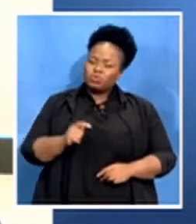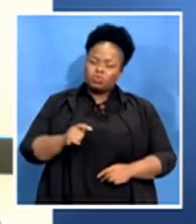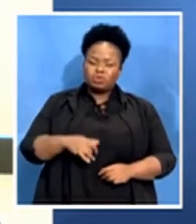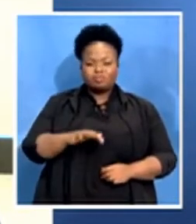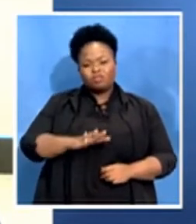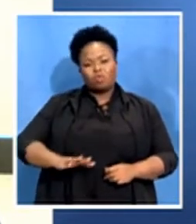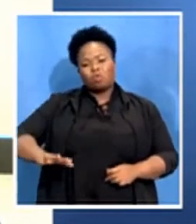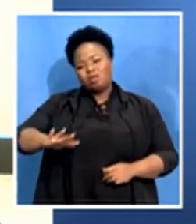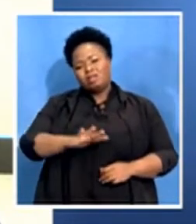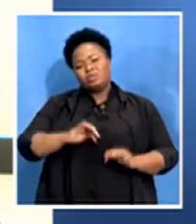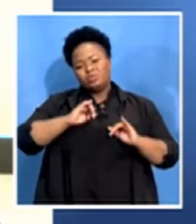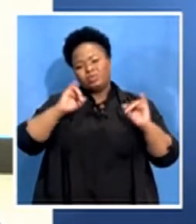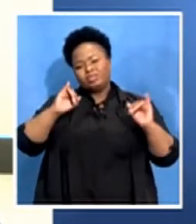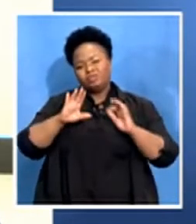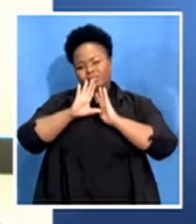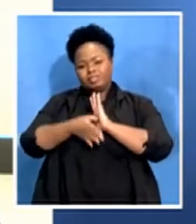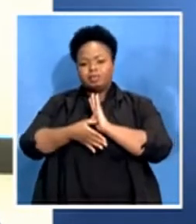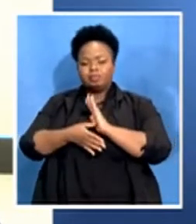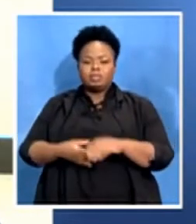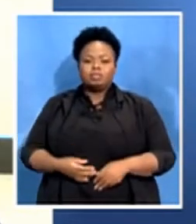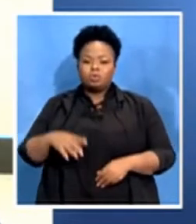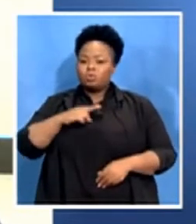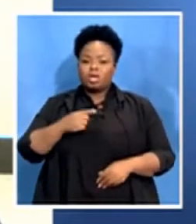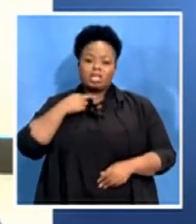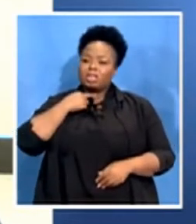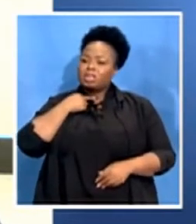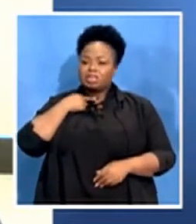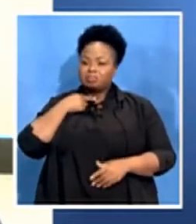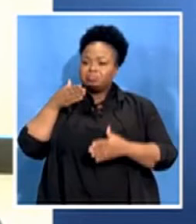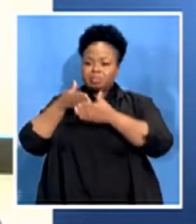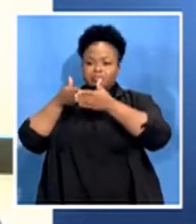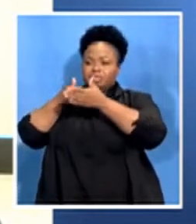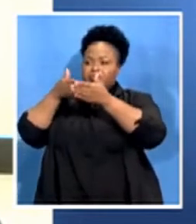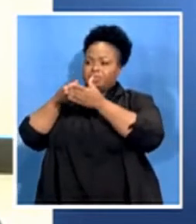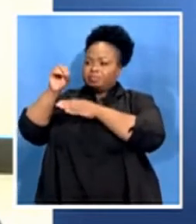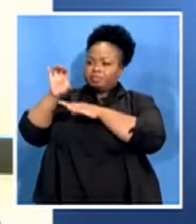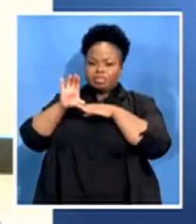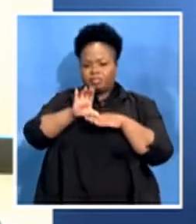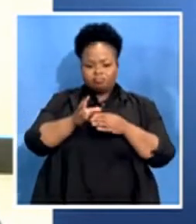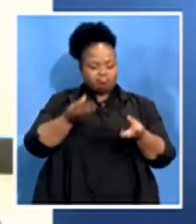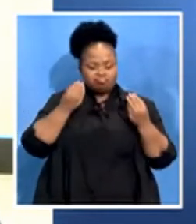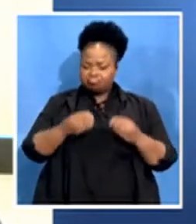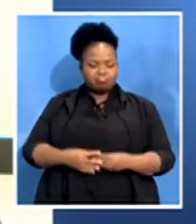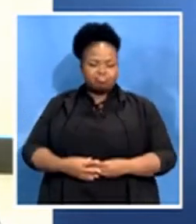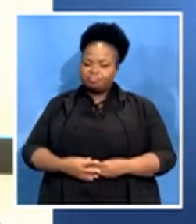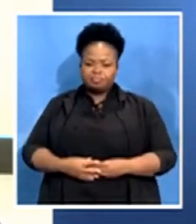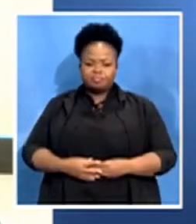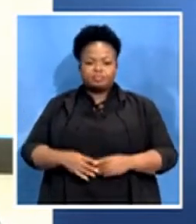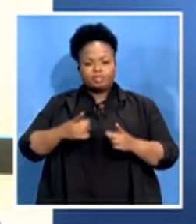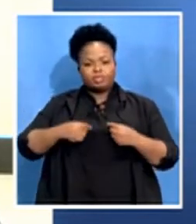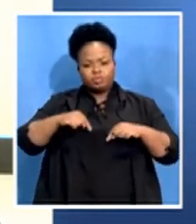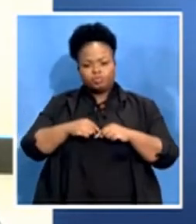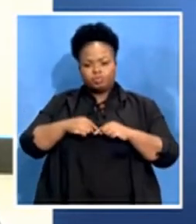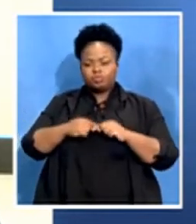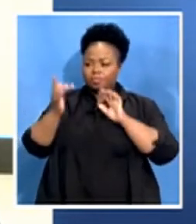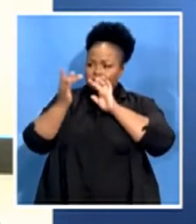because they could not have access such a relief funding. So when we approached the National Department of Arts and Culture they